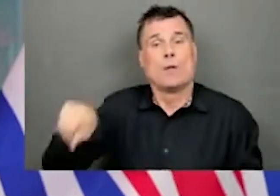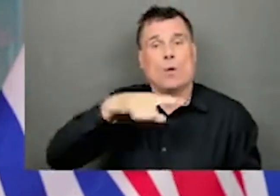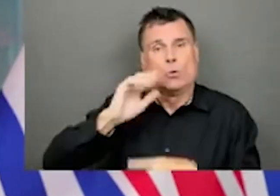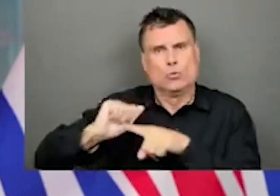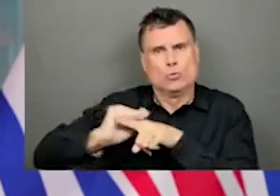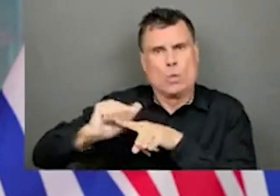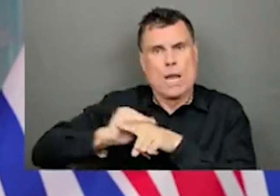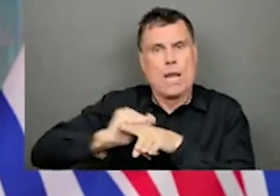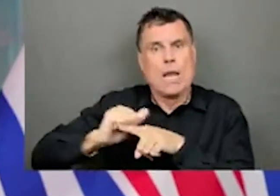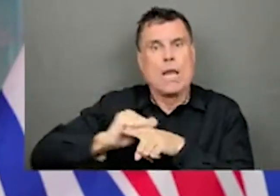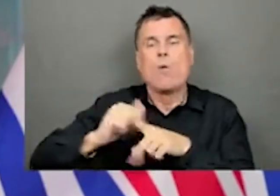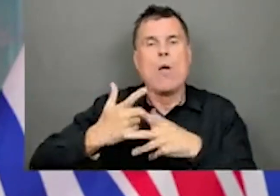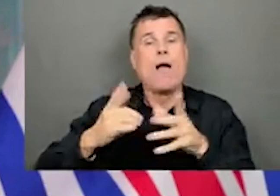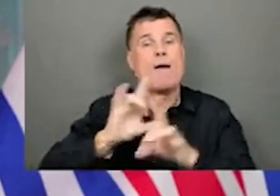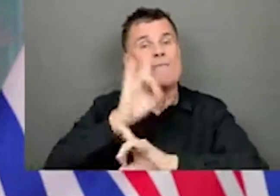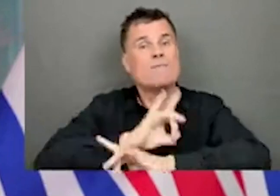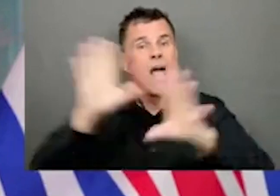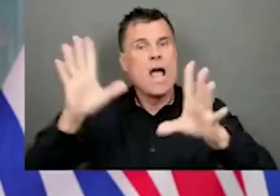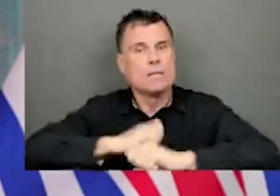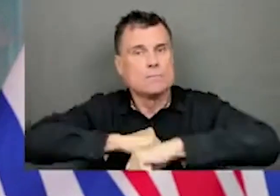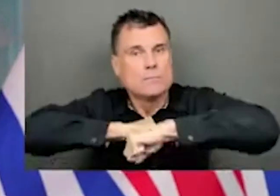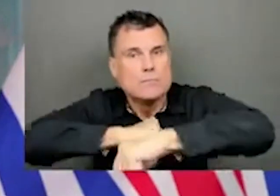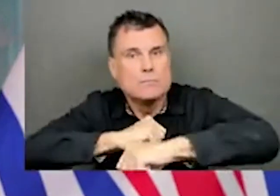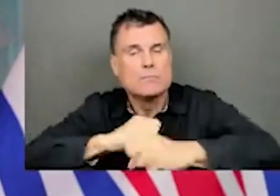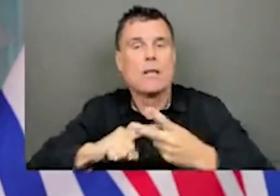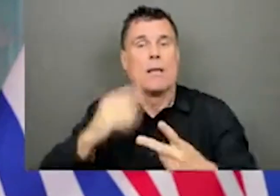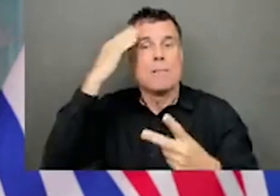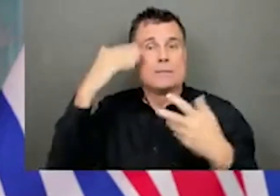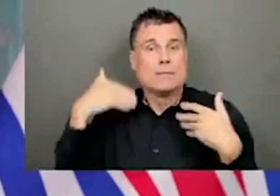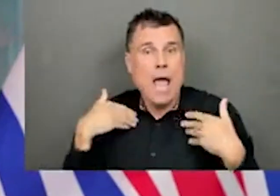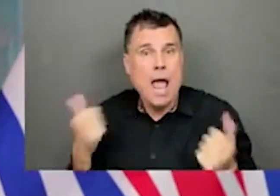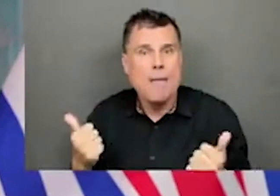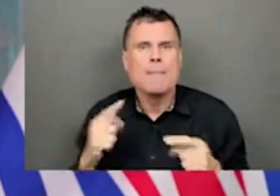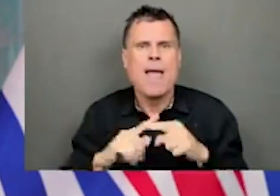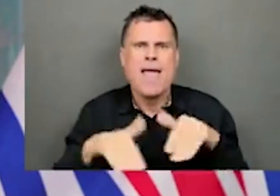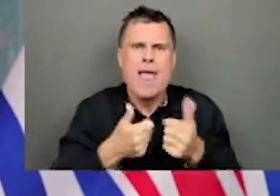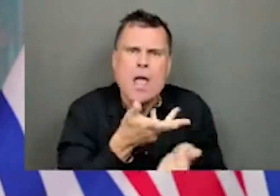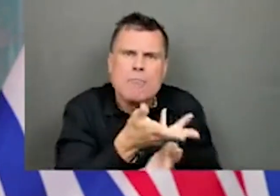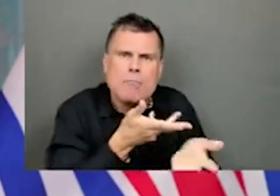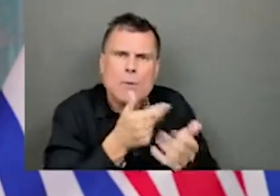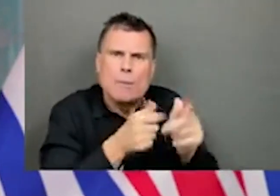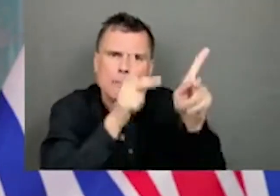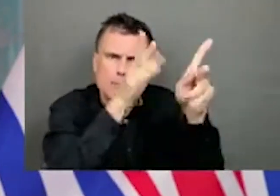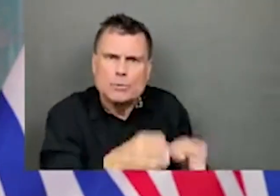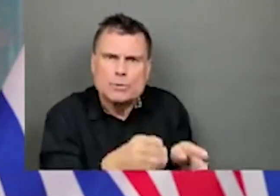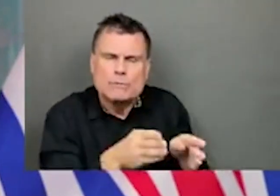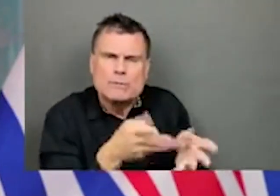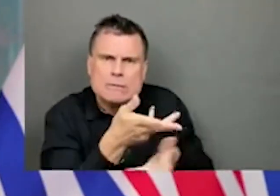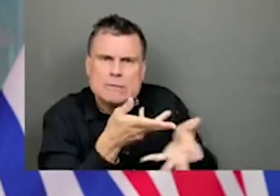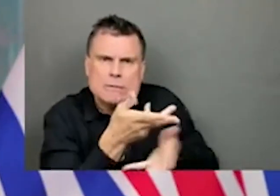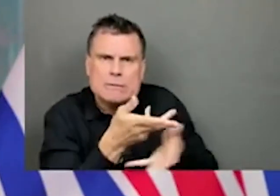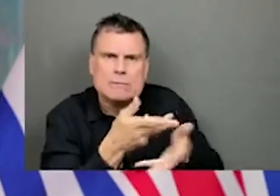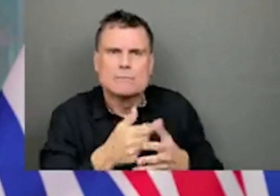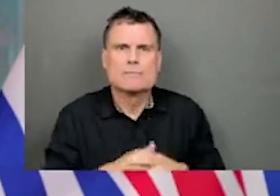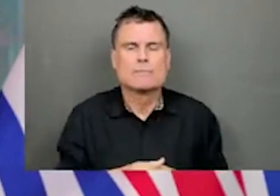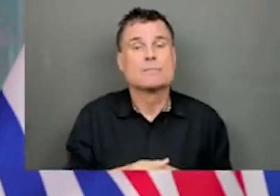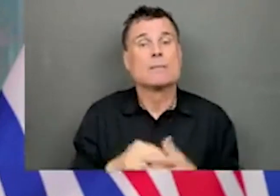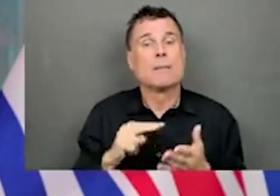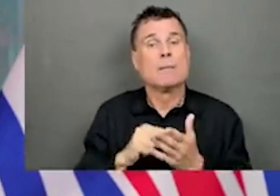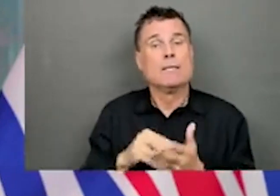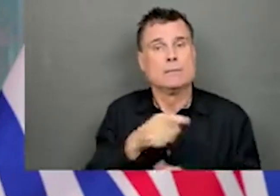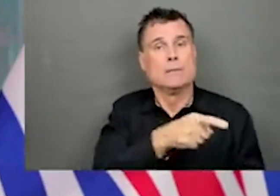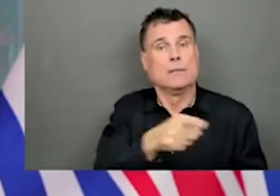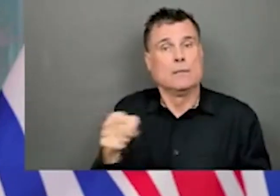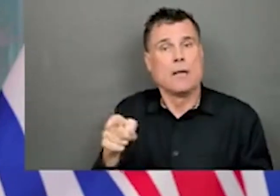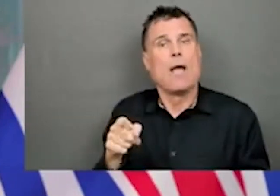advanced customer service. They will also receive trauma-informed practice training that will help them to interact with patients, families,